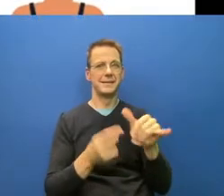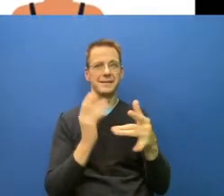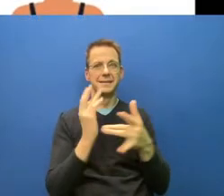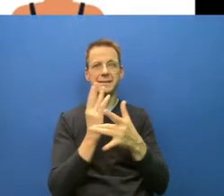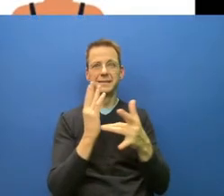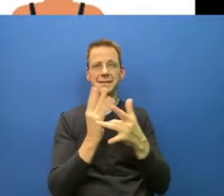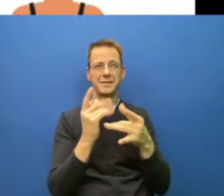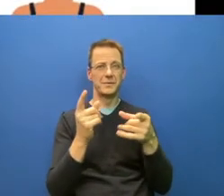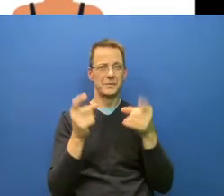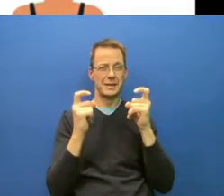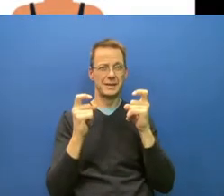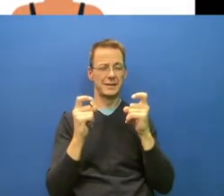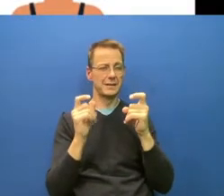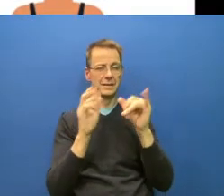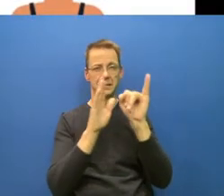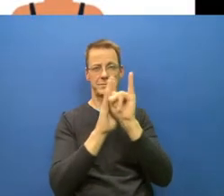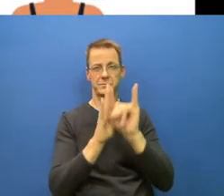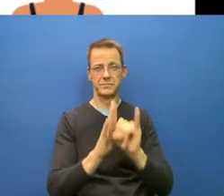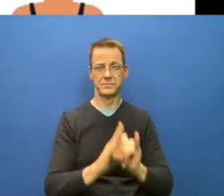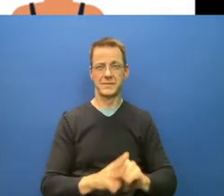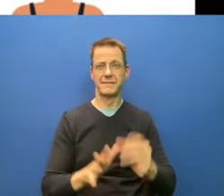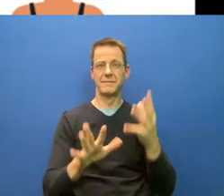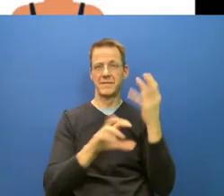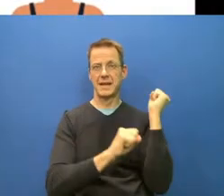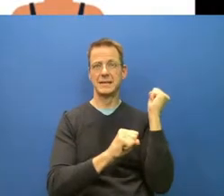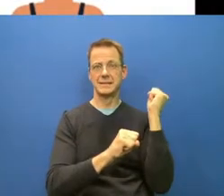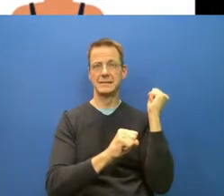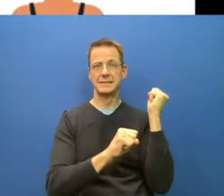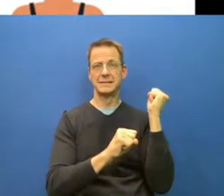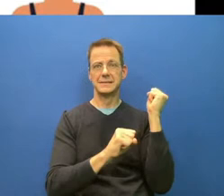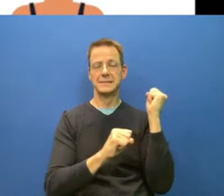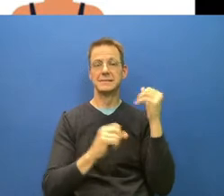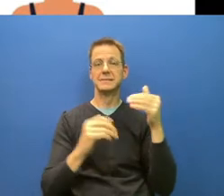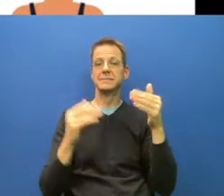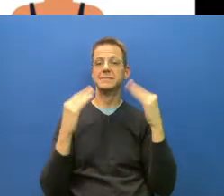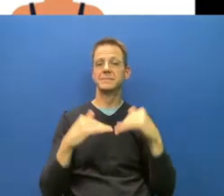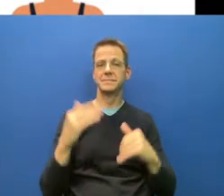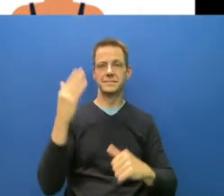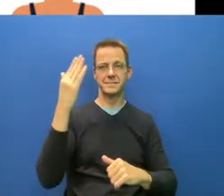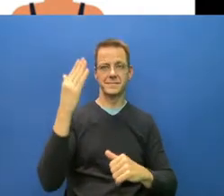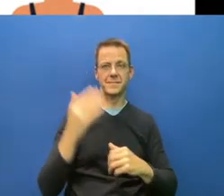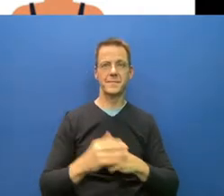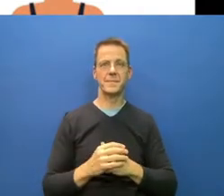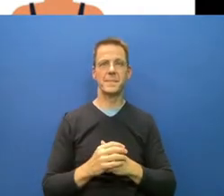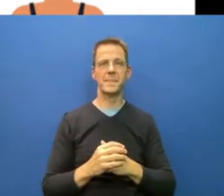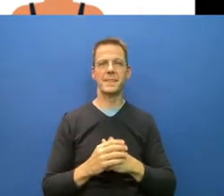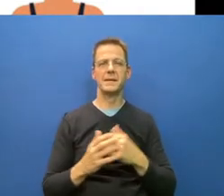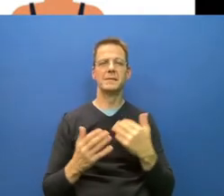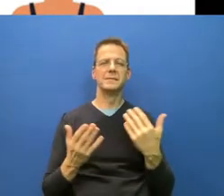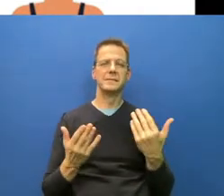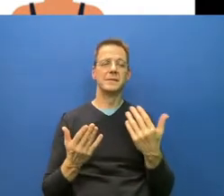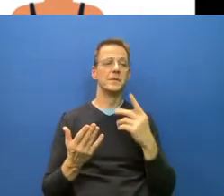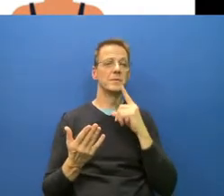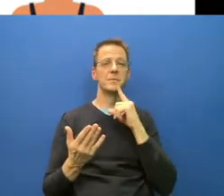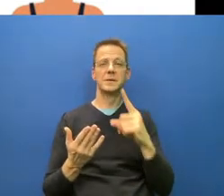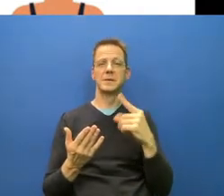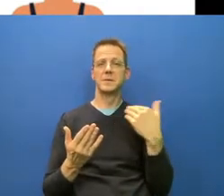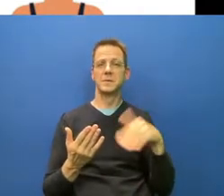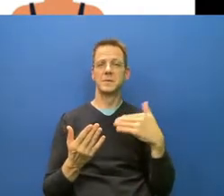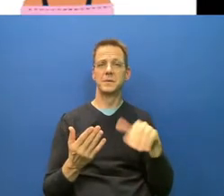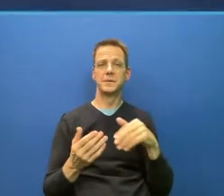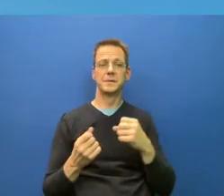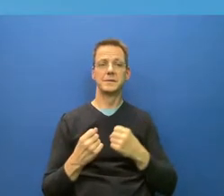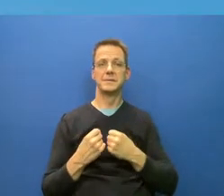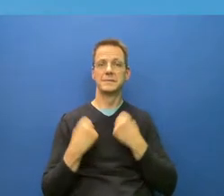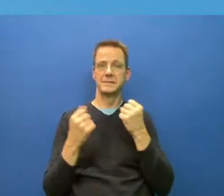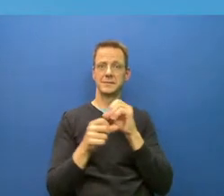And, you know, what does real living with COVID look like? One that doesn't involve disabling or maiming a large part of the population. I would say, you know, you get